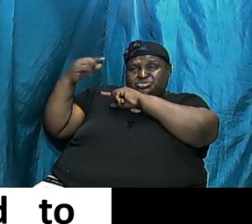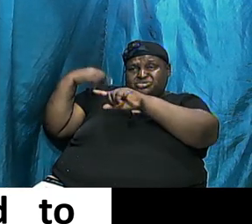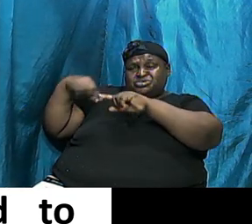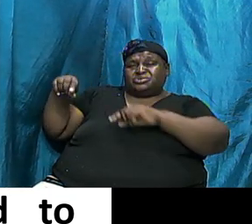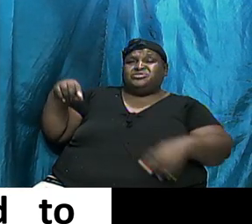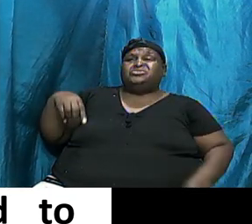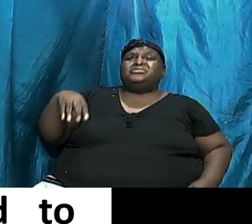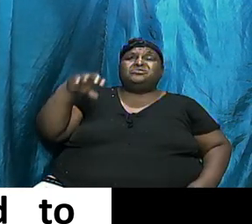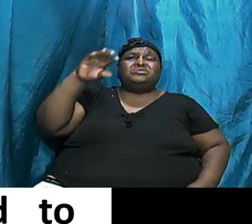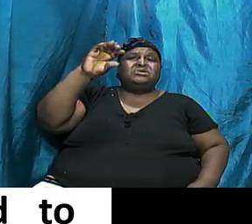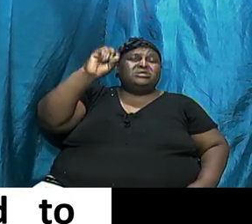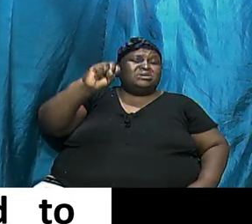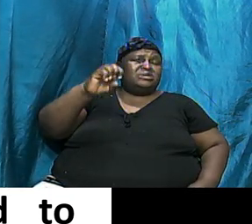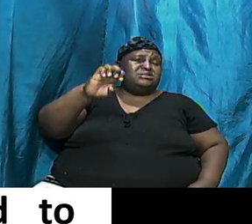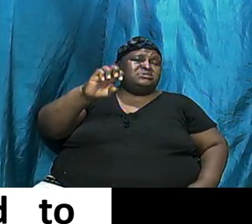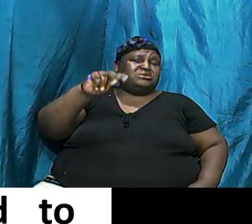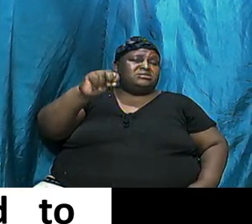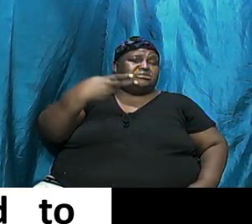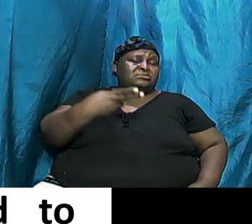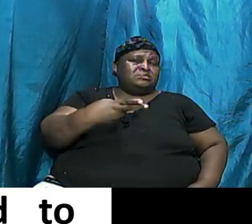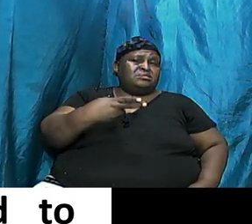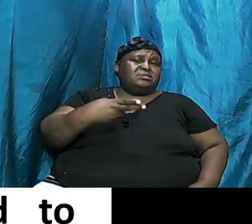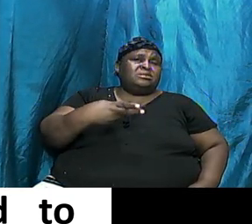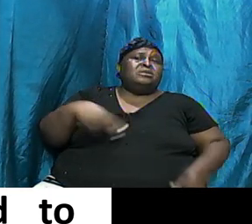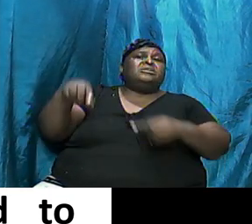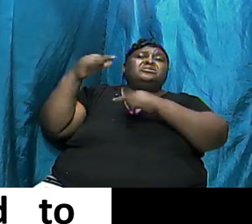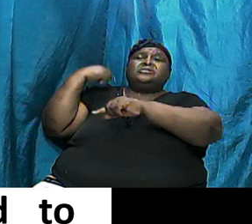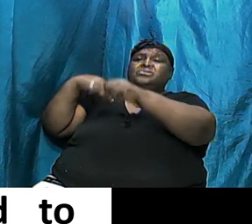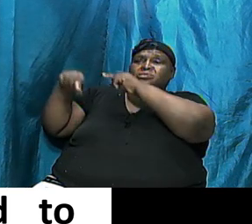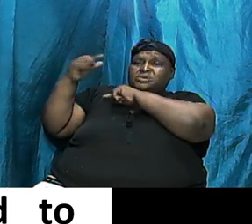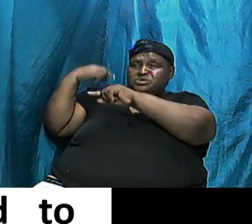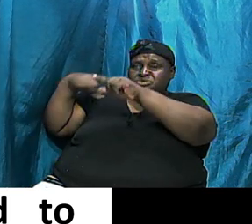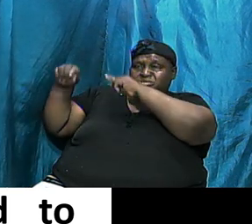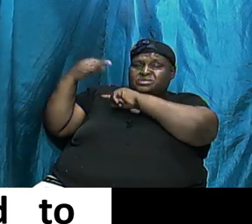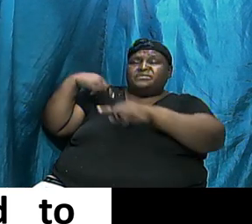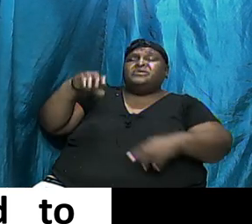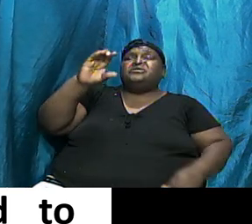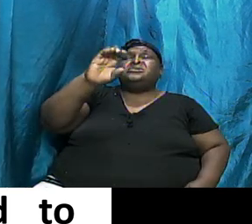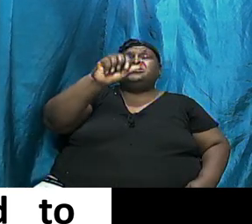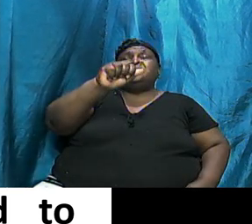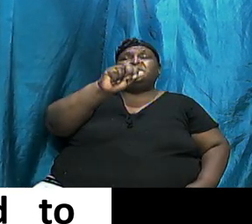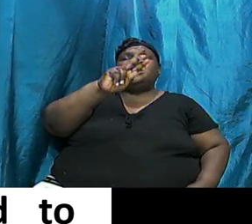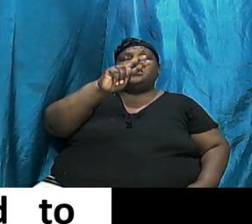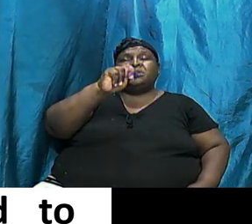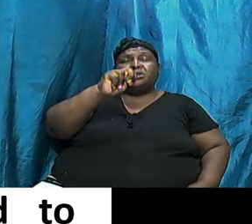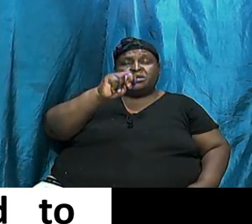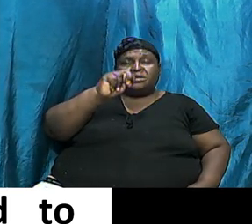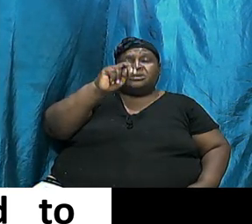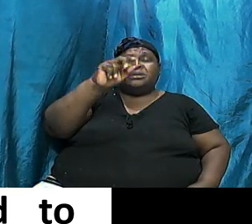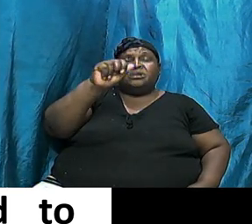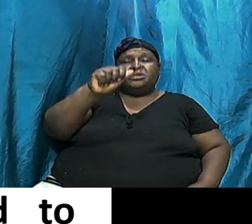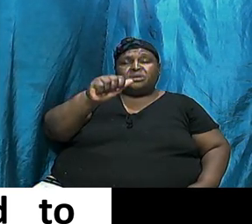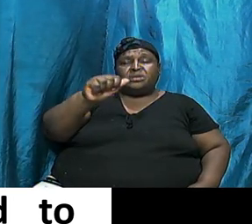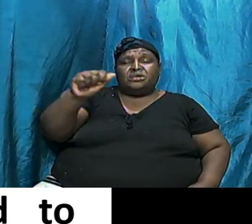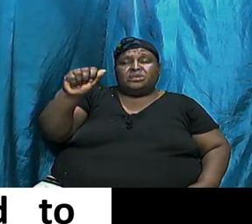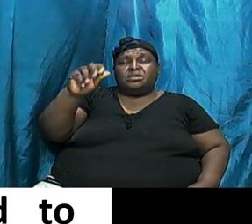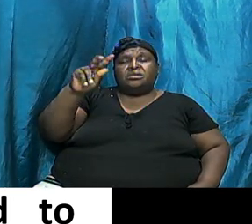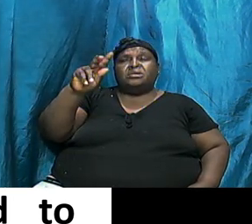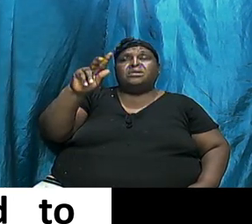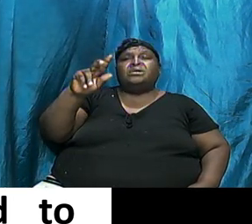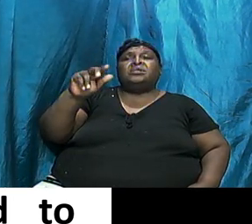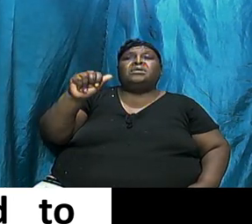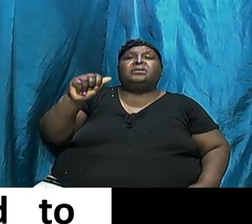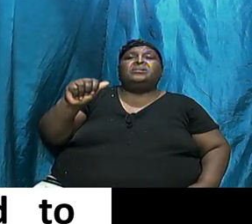Seth And The Descendants Of Cain The Descendants Of Cain Were